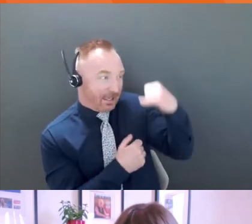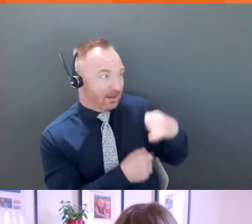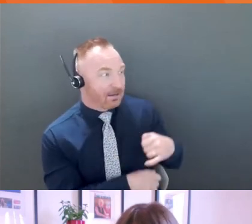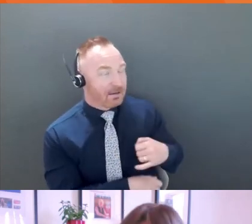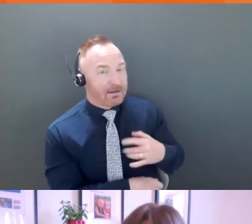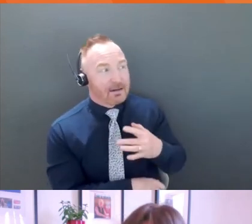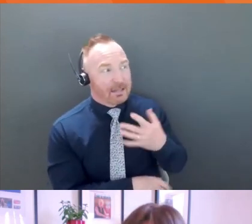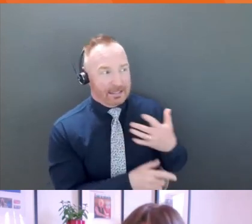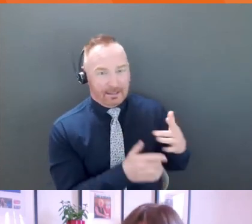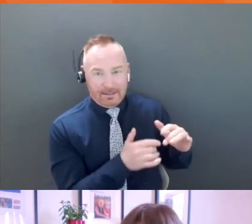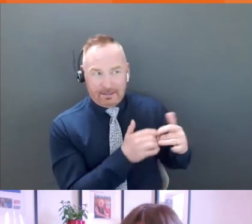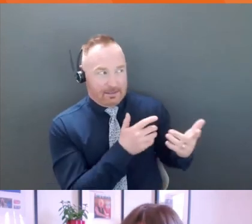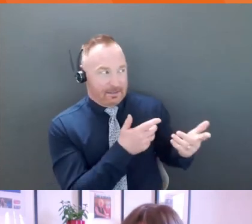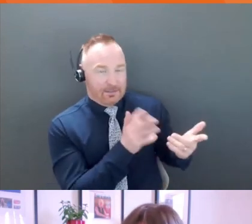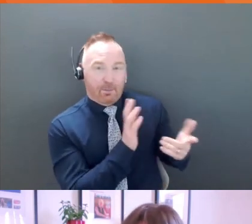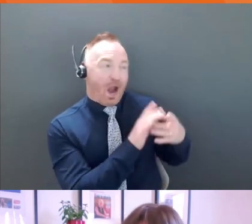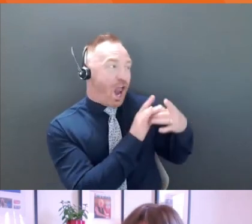techie do you get? Um,